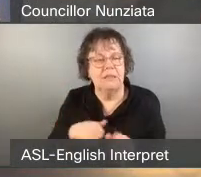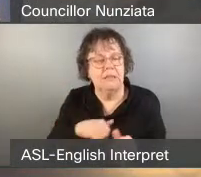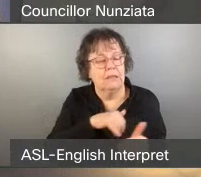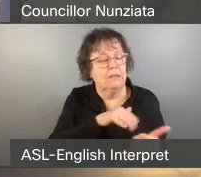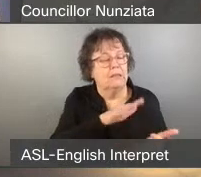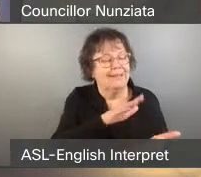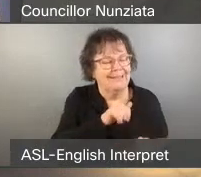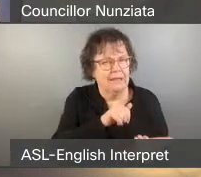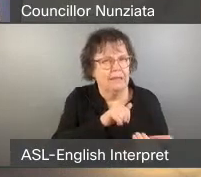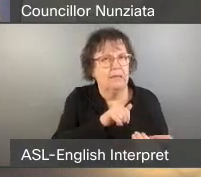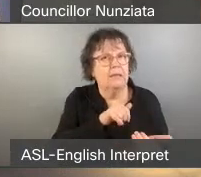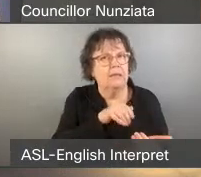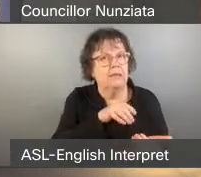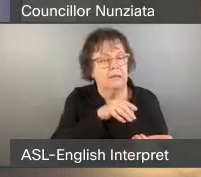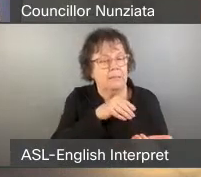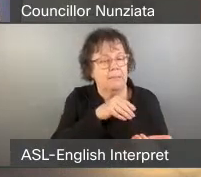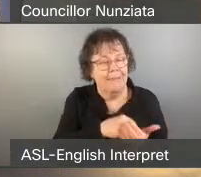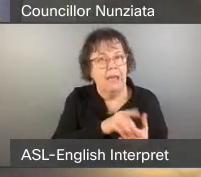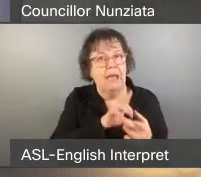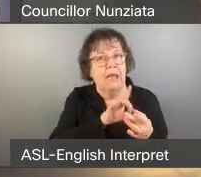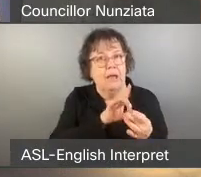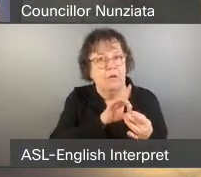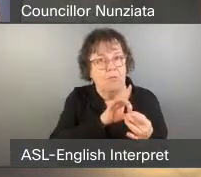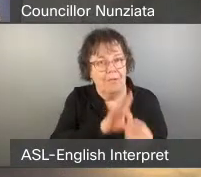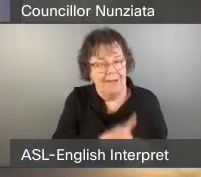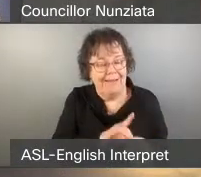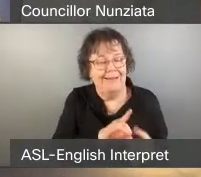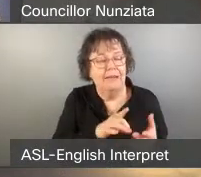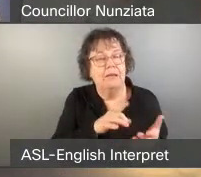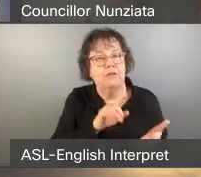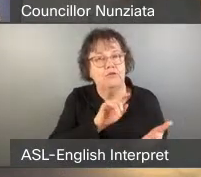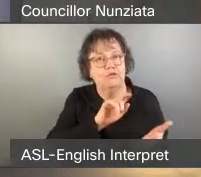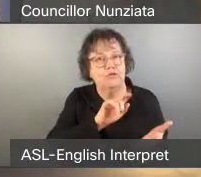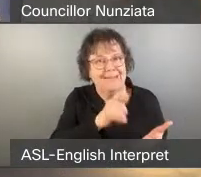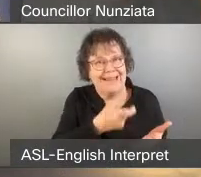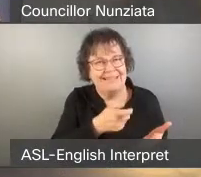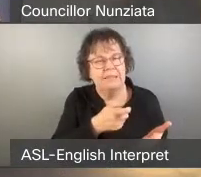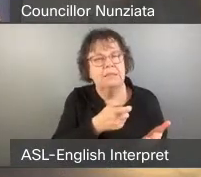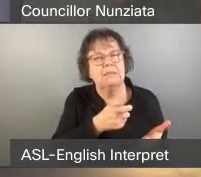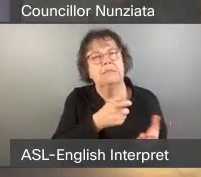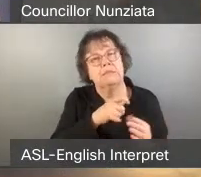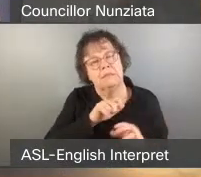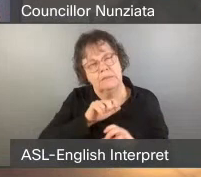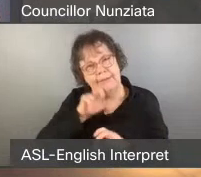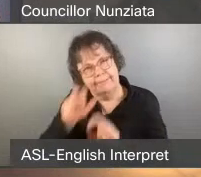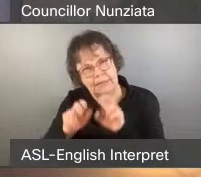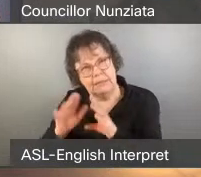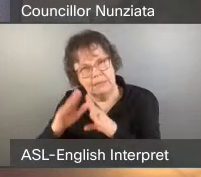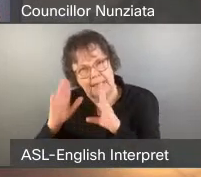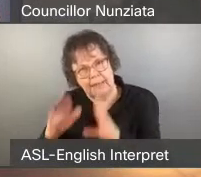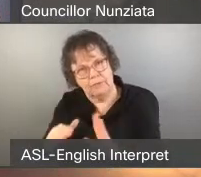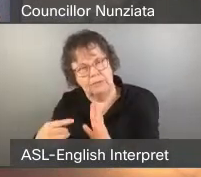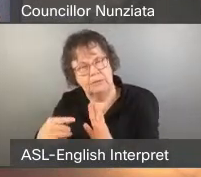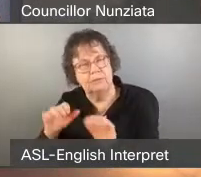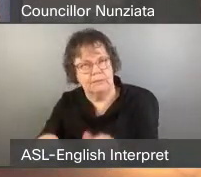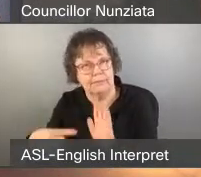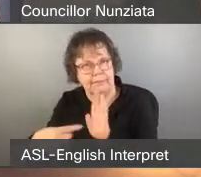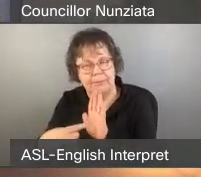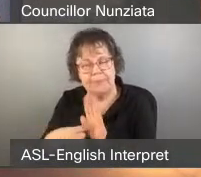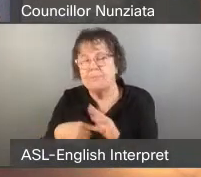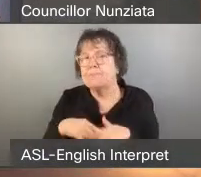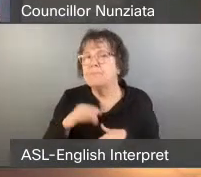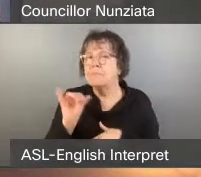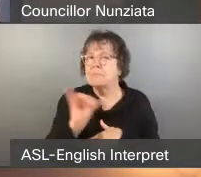then it doesn't make a lot of sense to have that program in place, the vacant homes tax. We also, we also demand